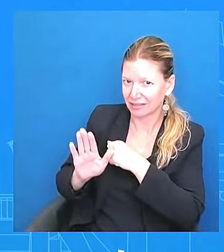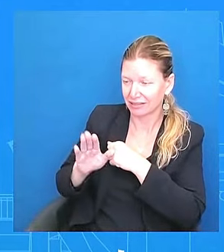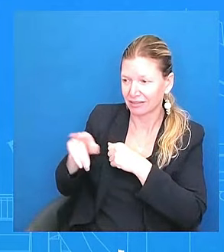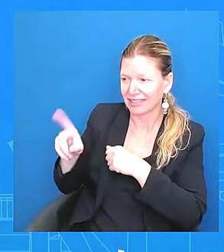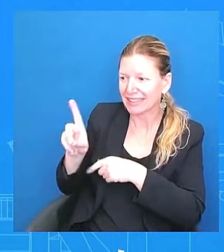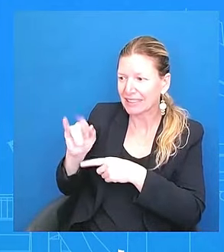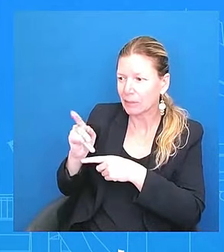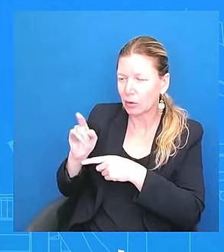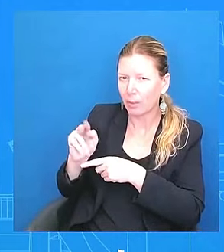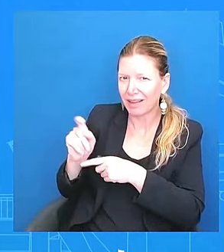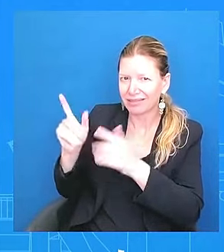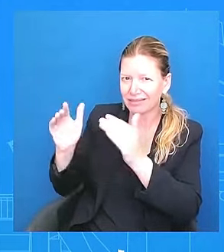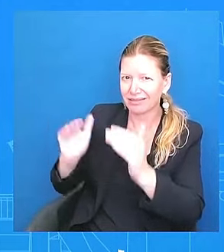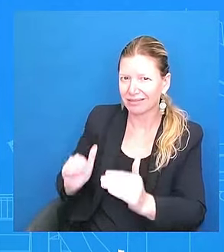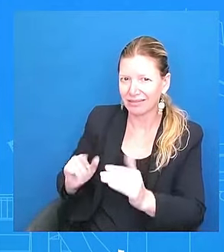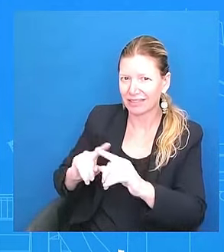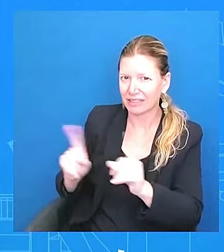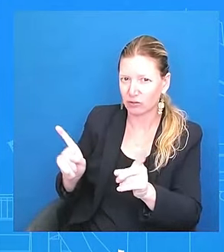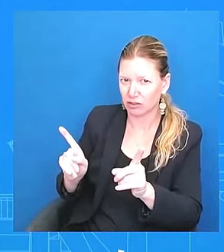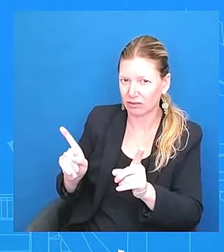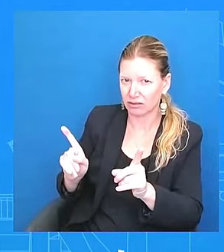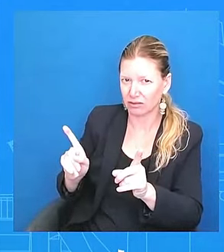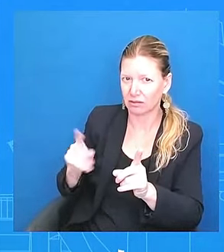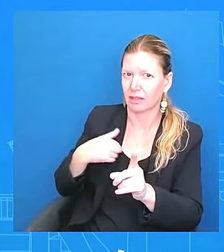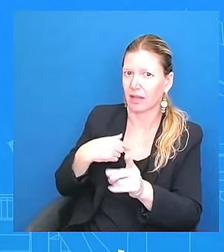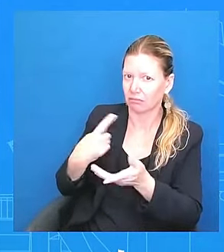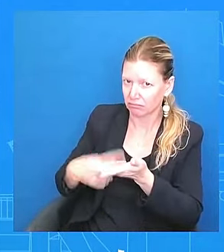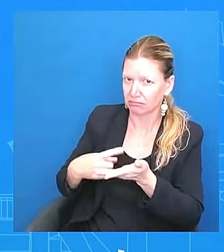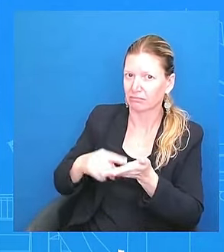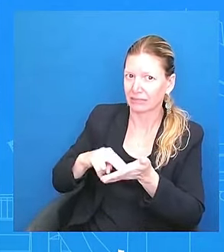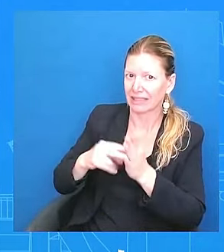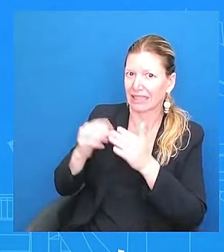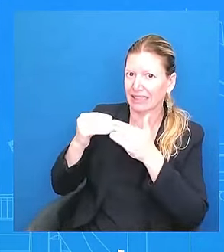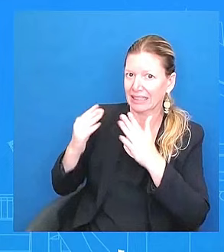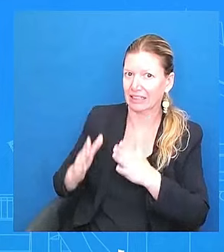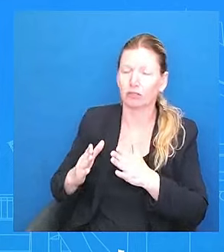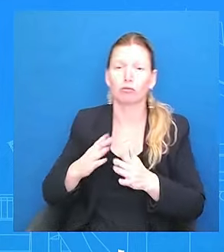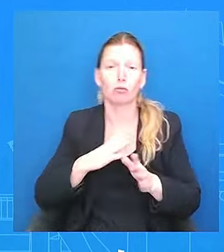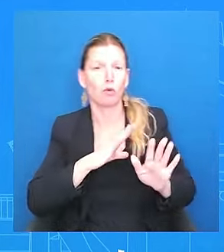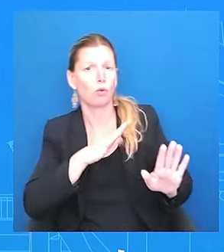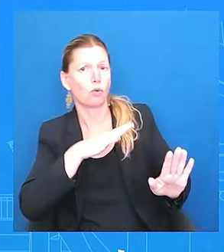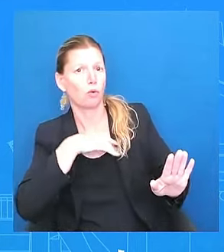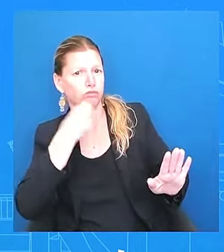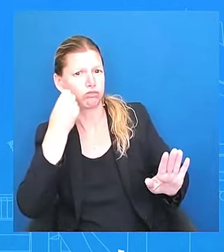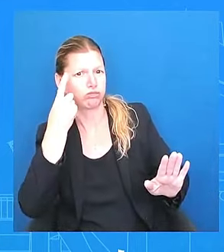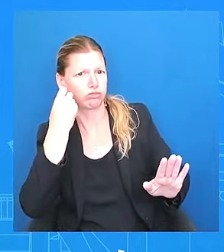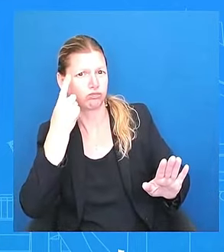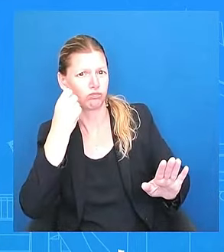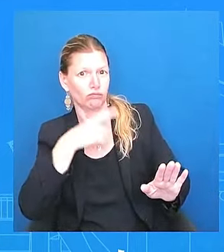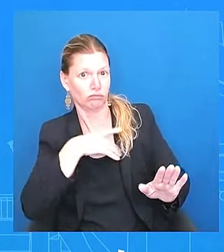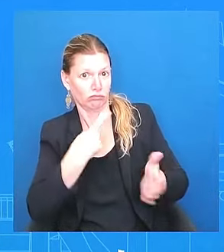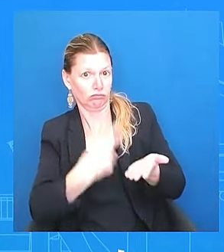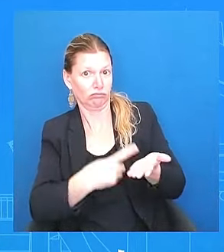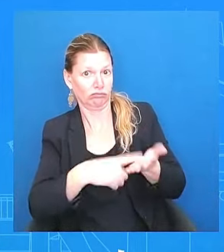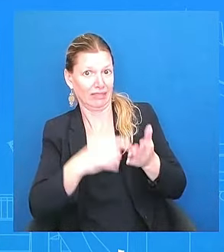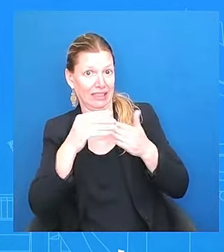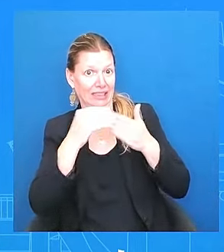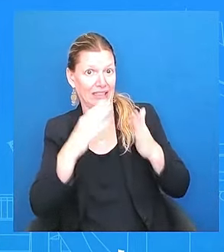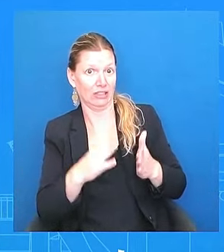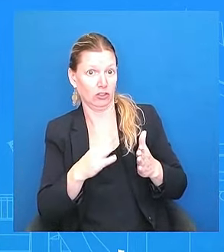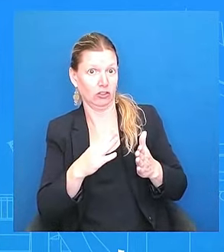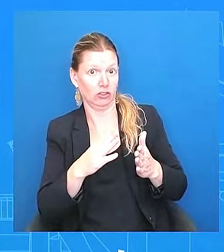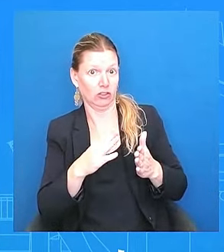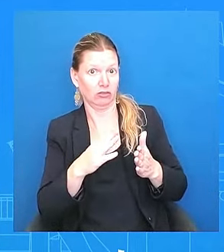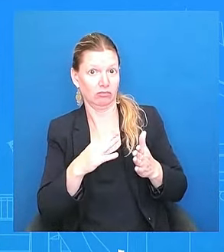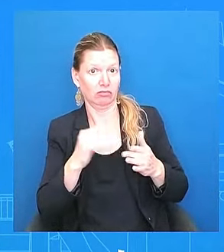Yeah, but after the debate, what they're saying, that after the debate, a lot of are worried about the future of the U.S., and